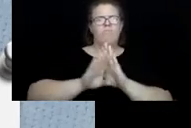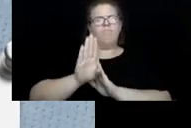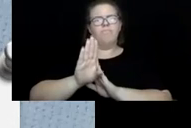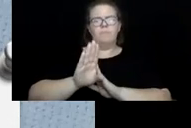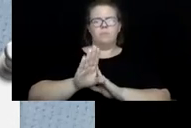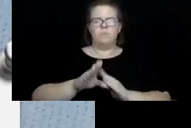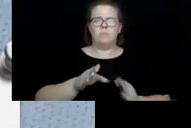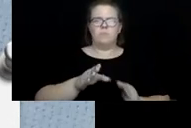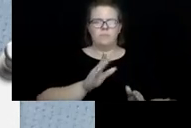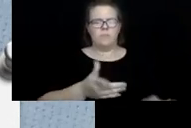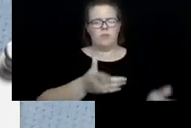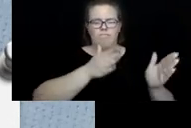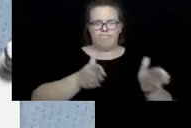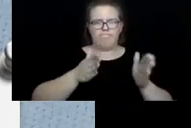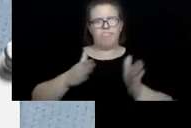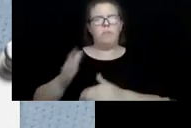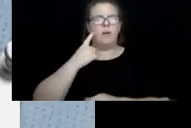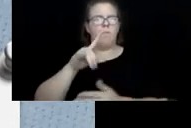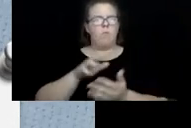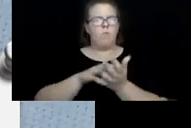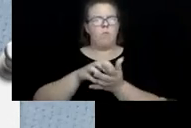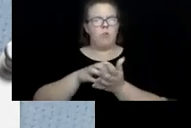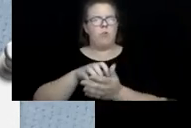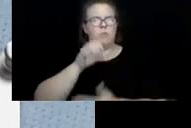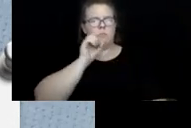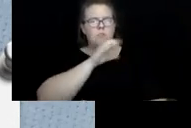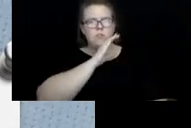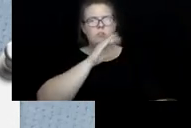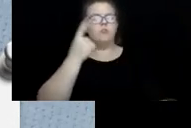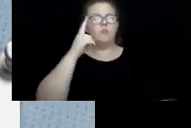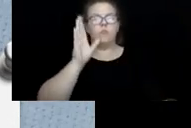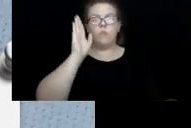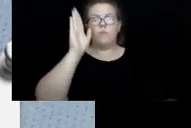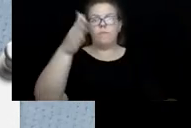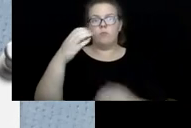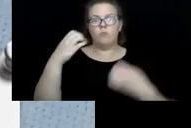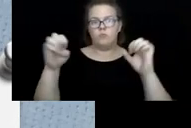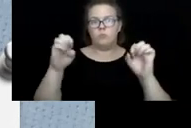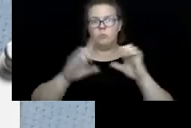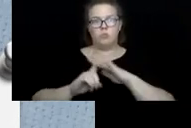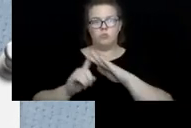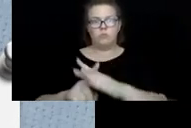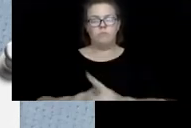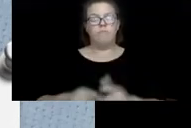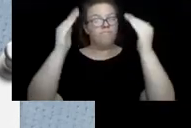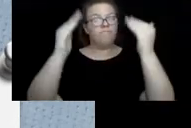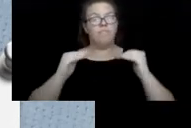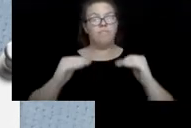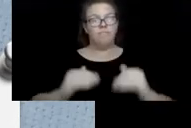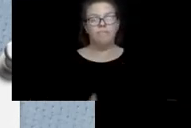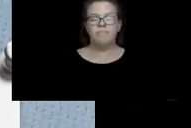for our vulnerable seniors for future emergencies. So next slide, please.